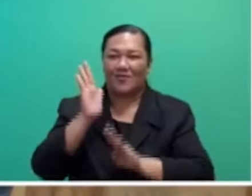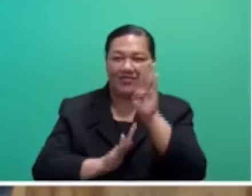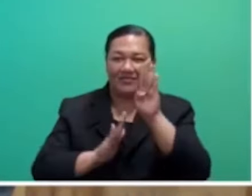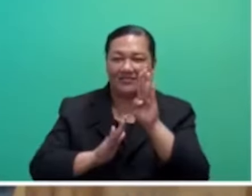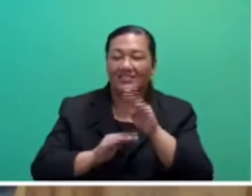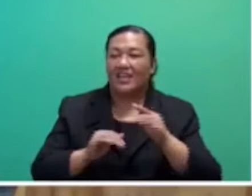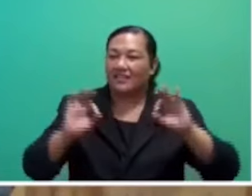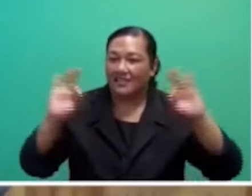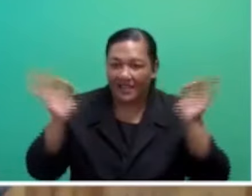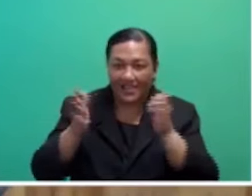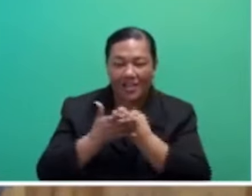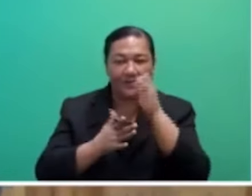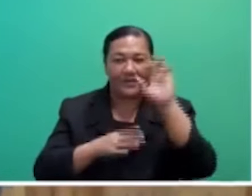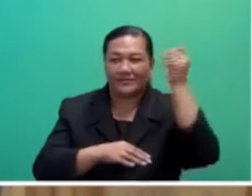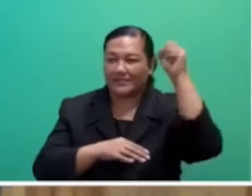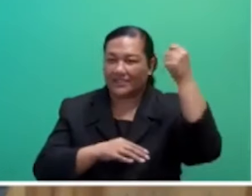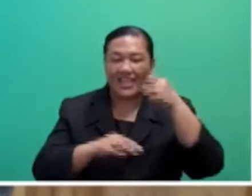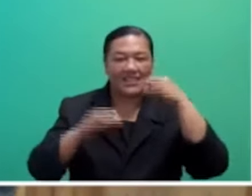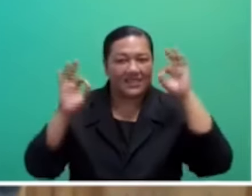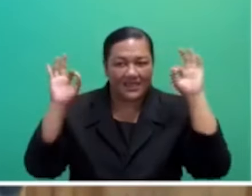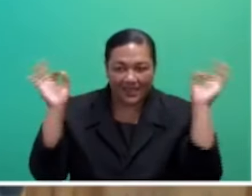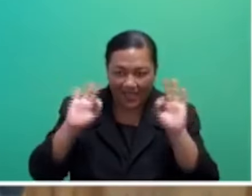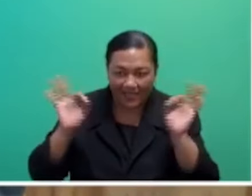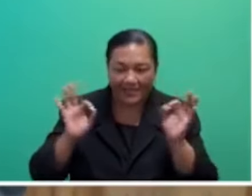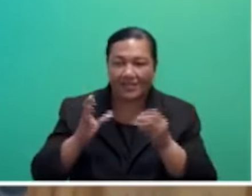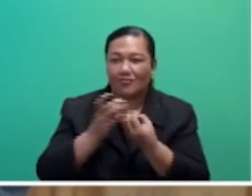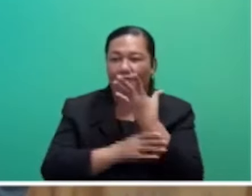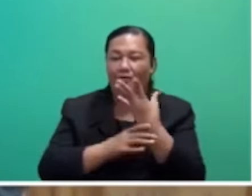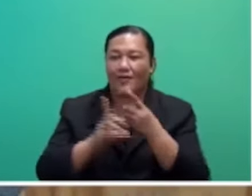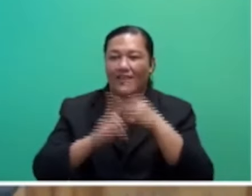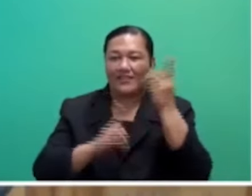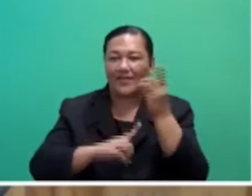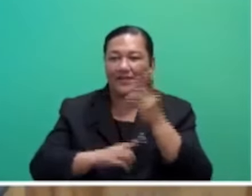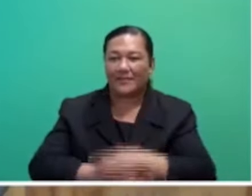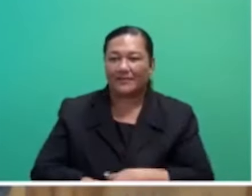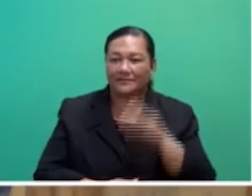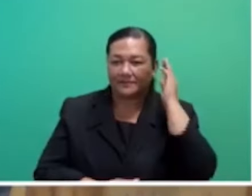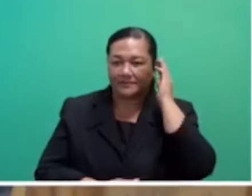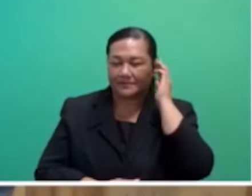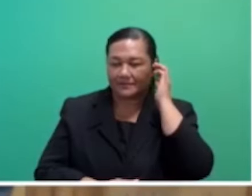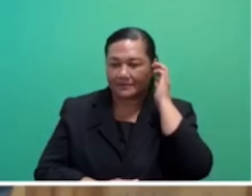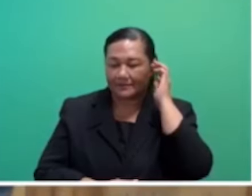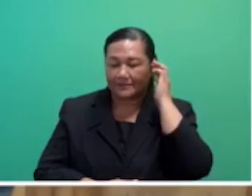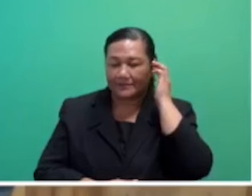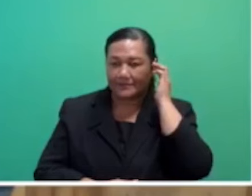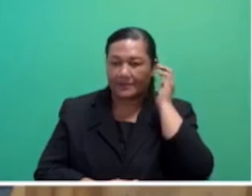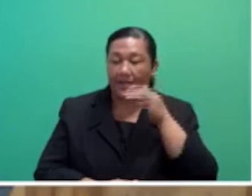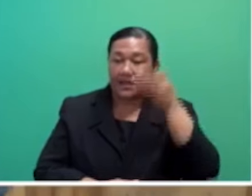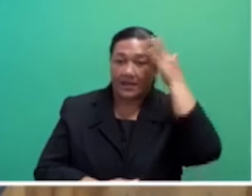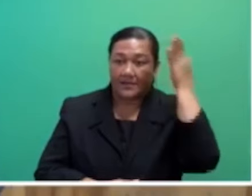prosperity, there will be no growth and development. A reminder to the government of the day,